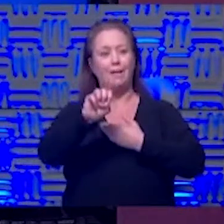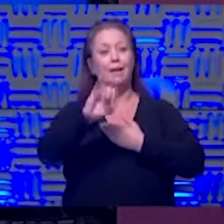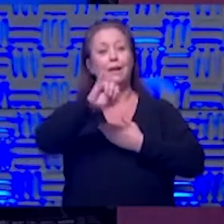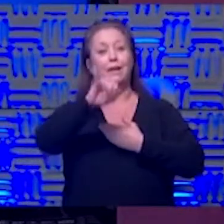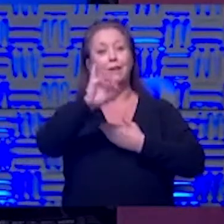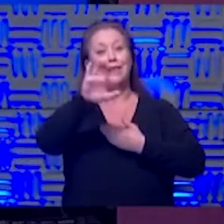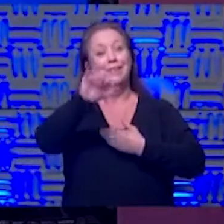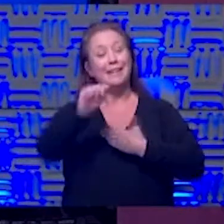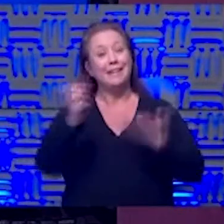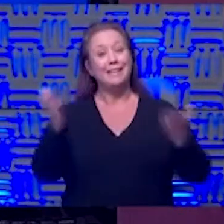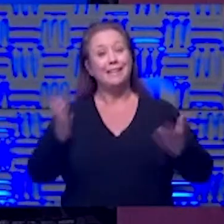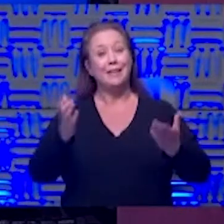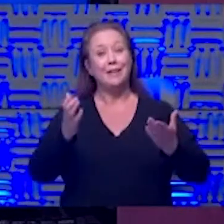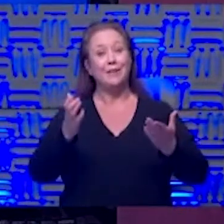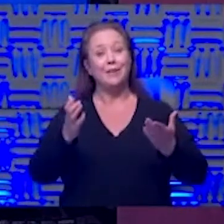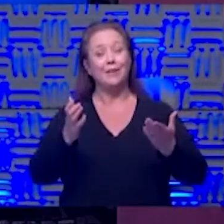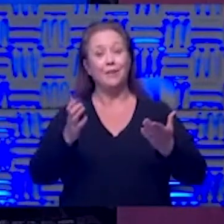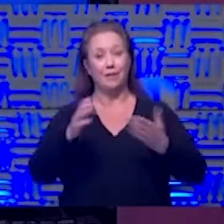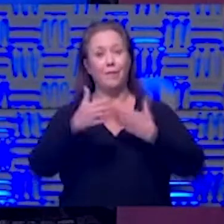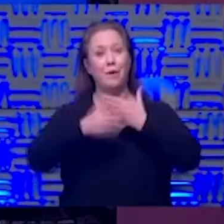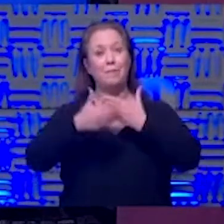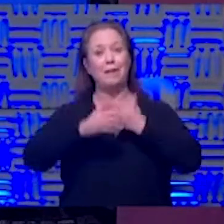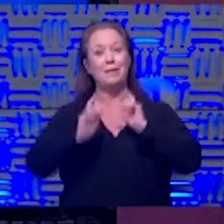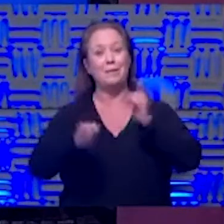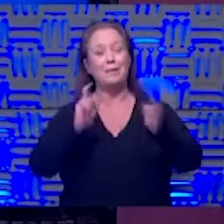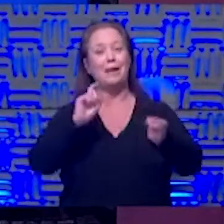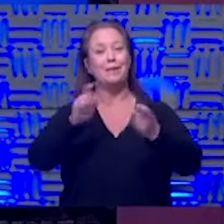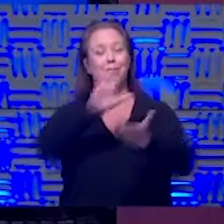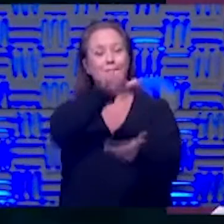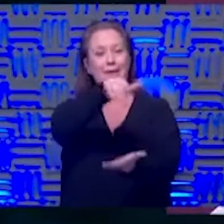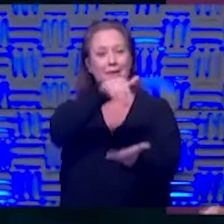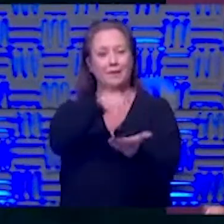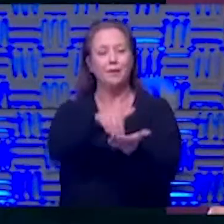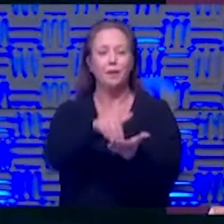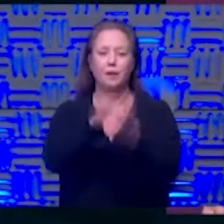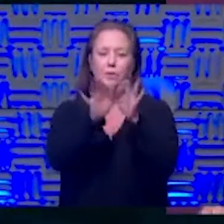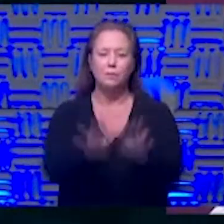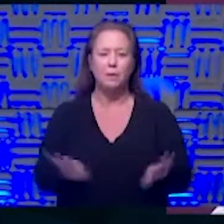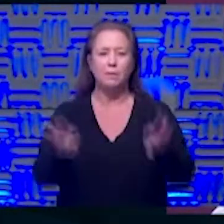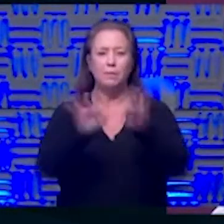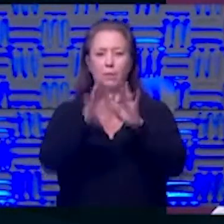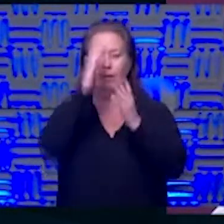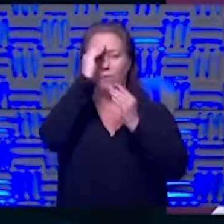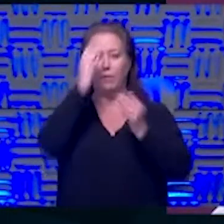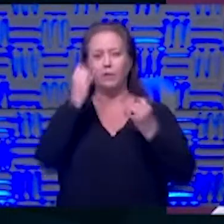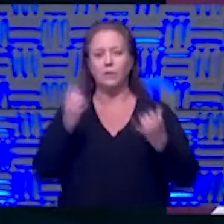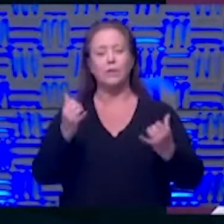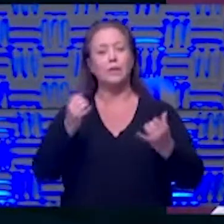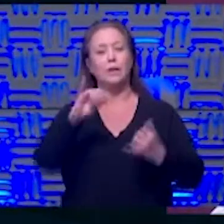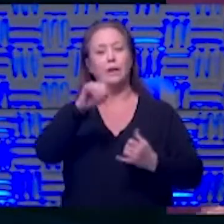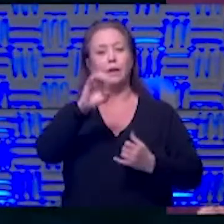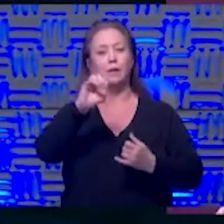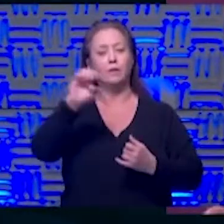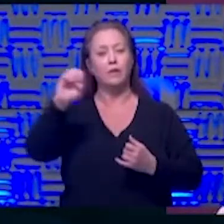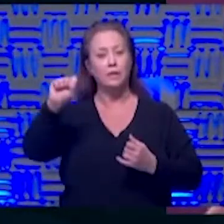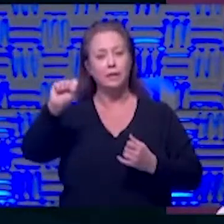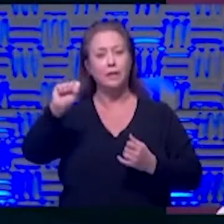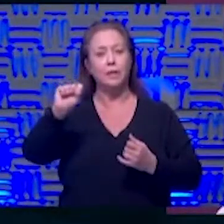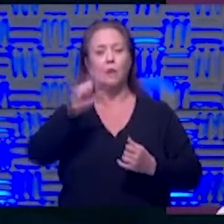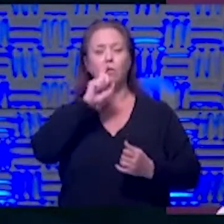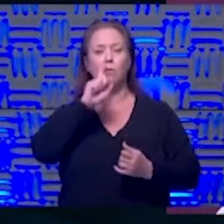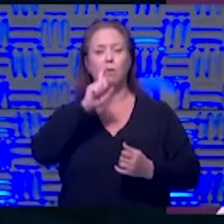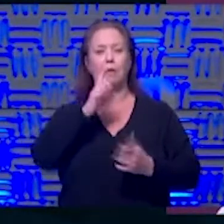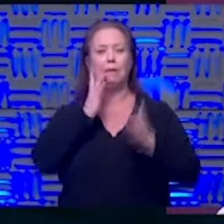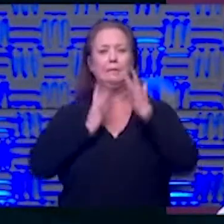at a blood drive that's right here on our own campus i know there's a lot of important information today jess because we were really really